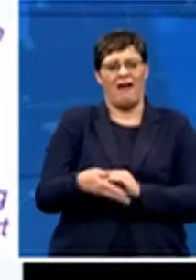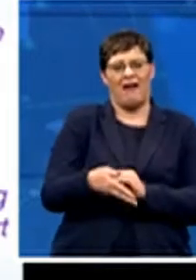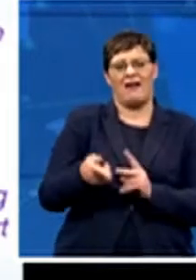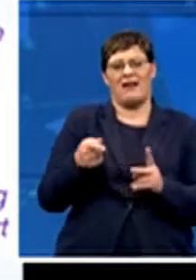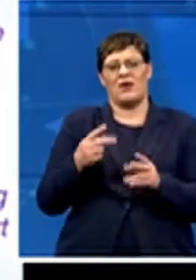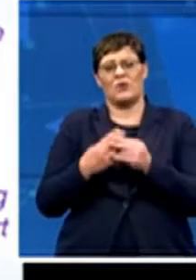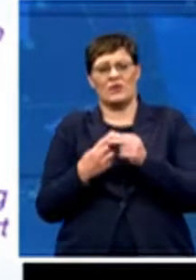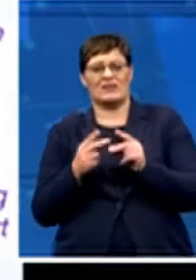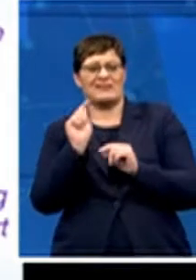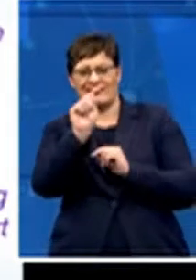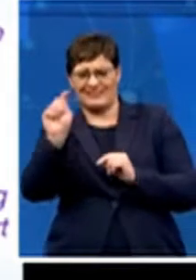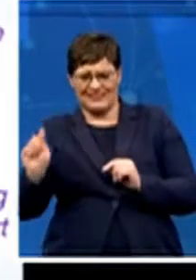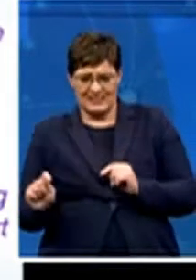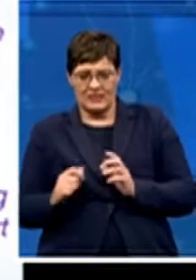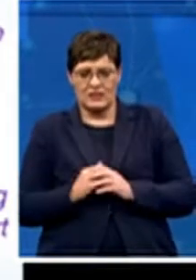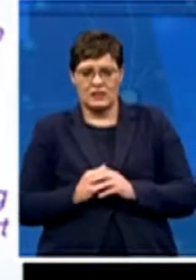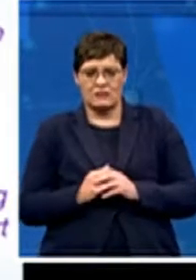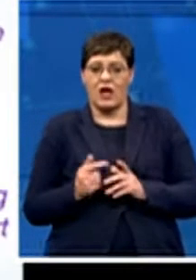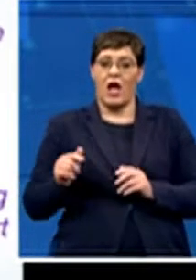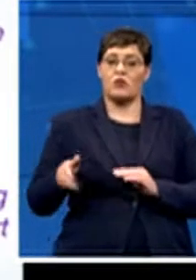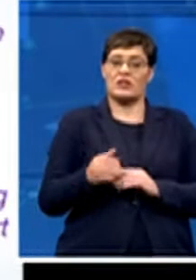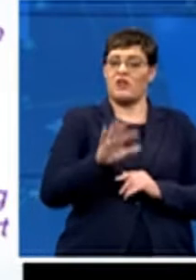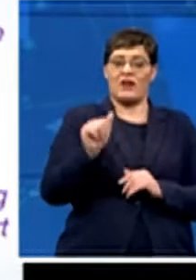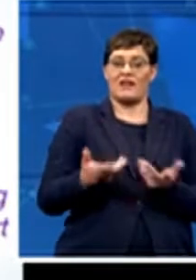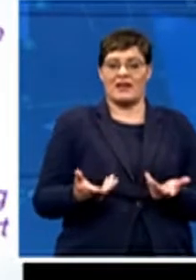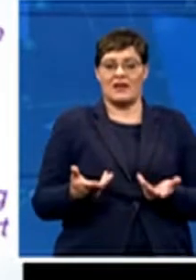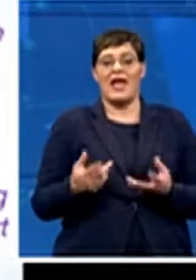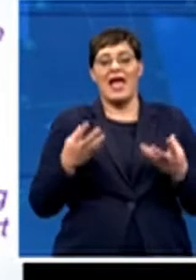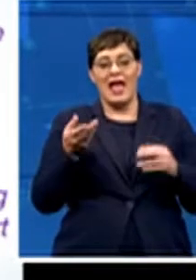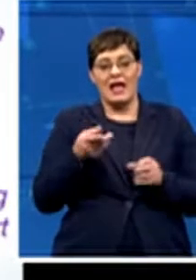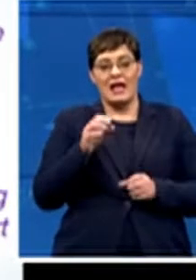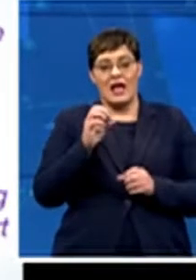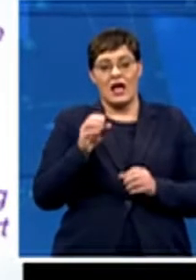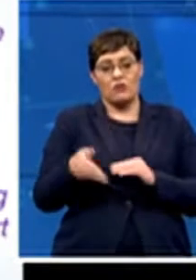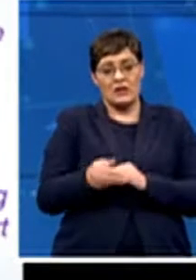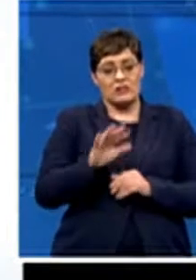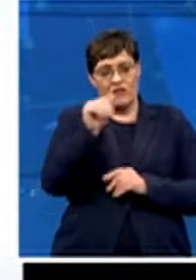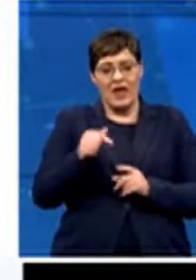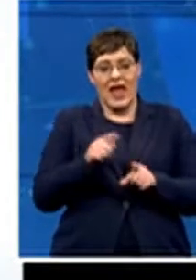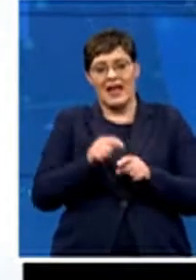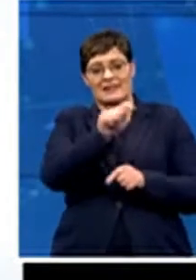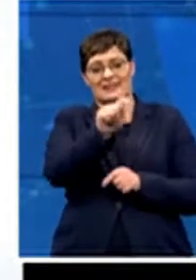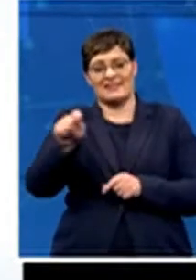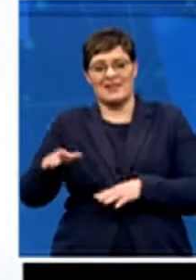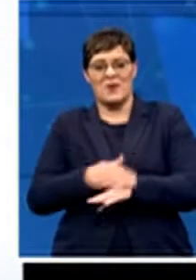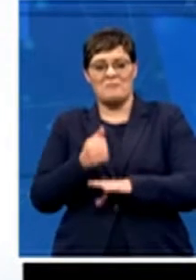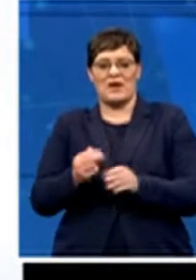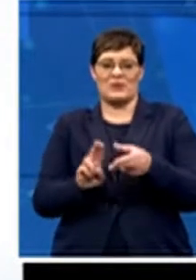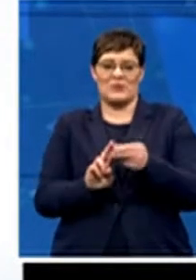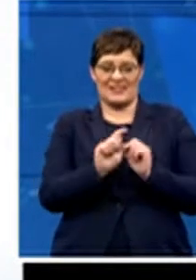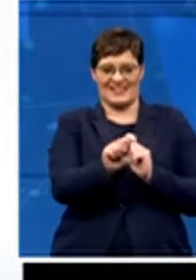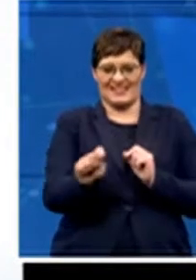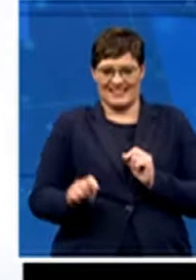but it is Cricket South Africa and their entire, all the base, the unions below them. And so I've just